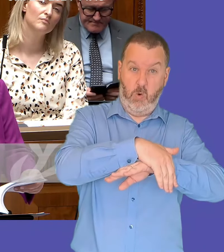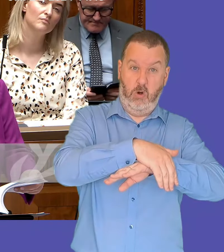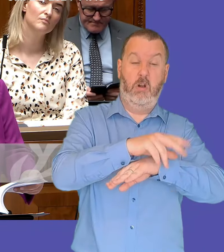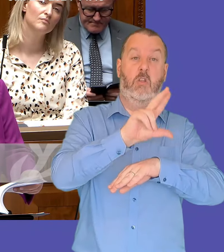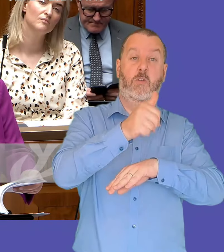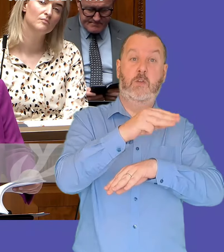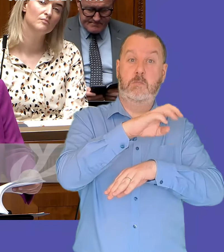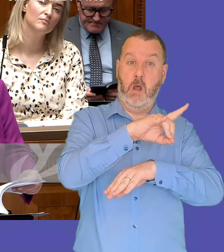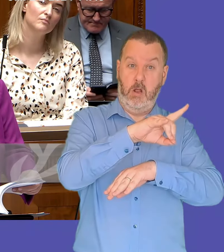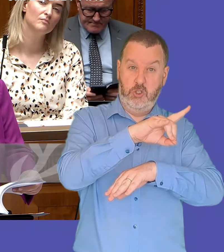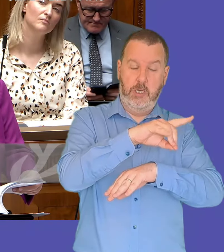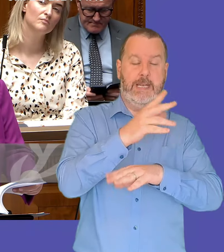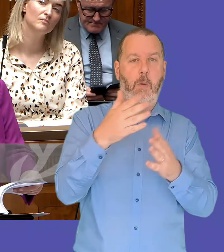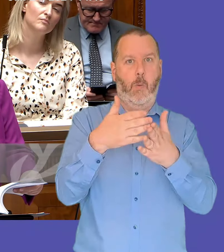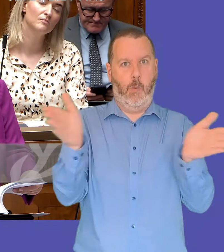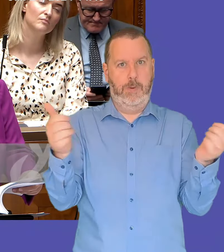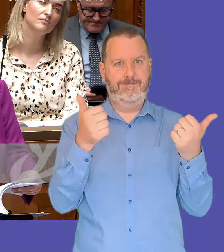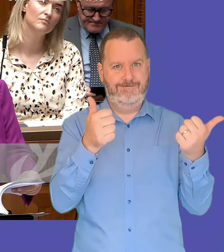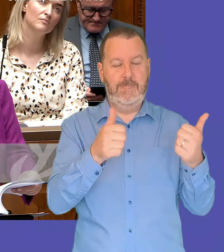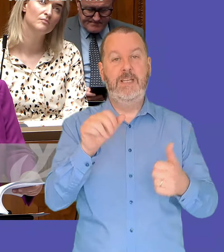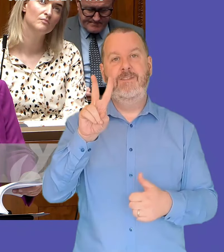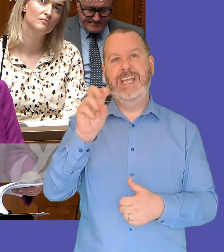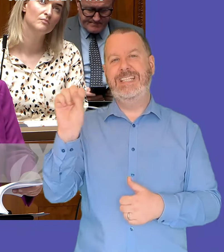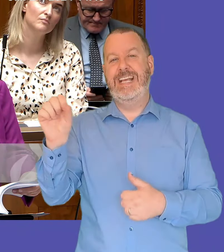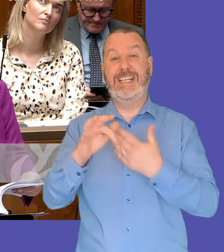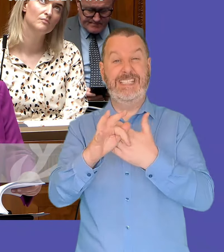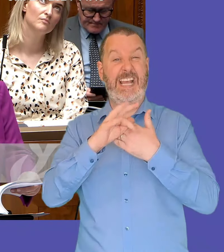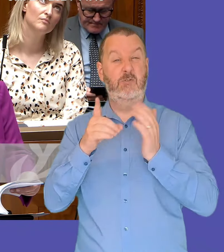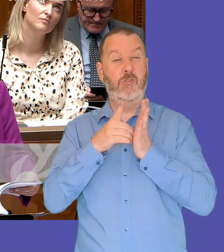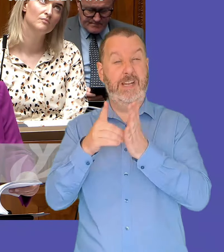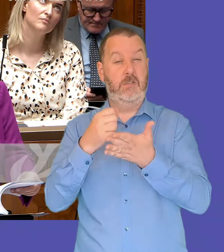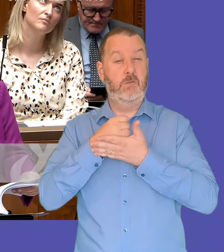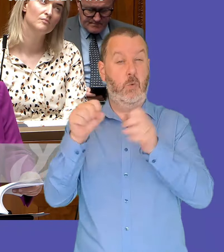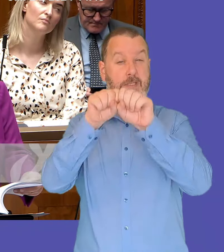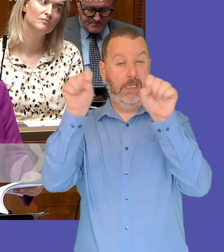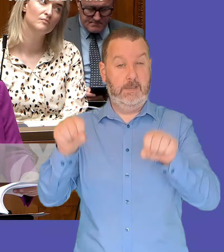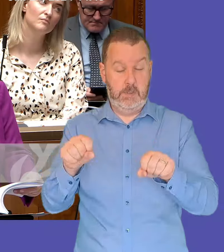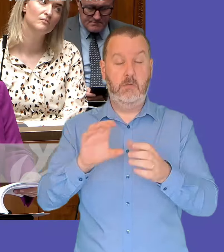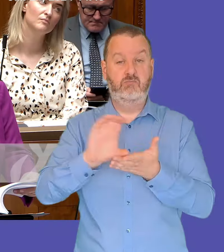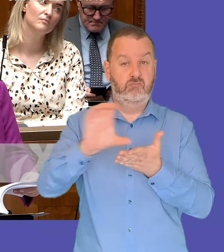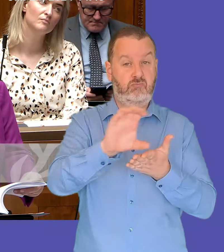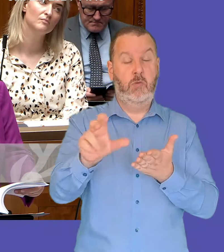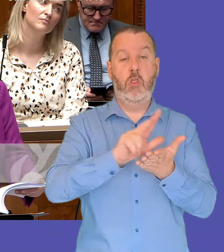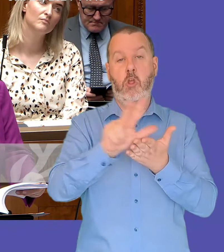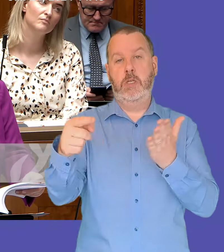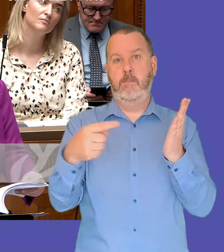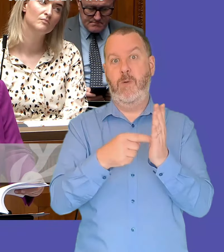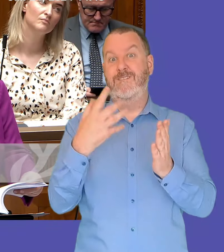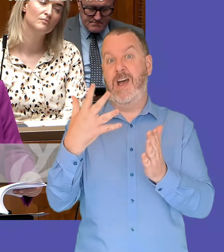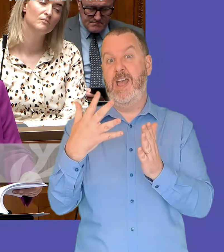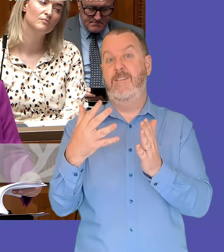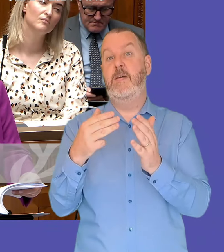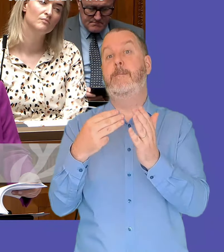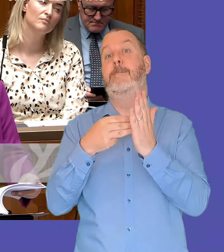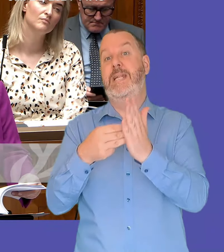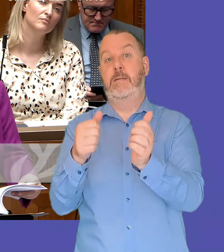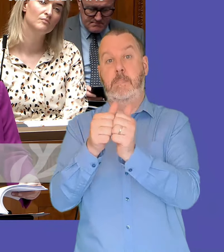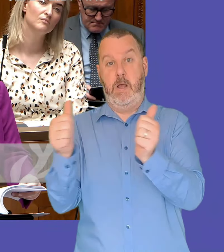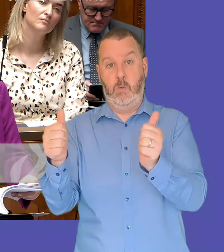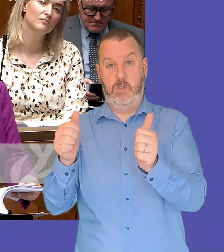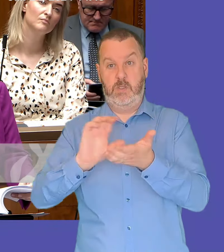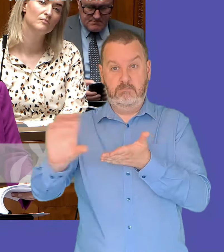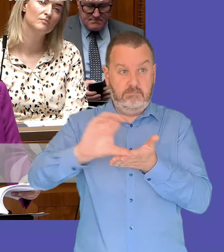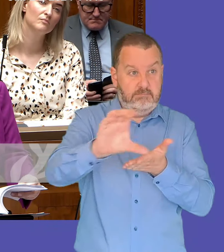vss direct self-directed support schemes provided over 13.5 million of funding to date to support bereaved